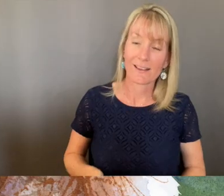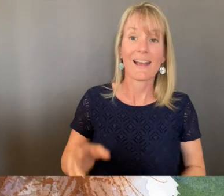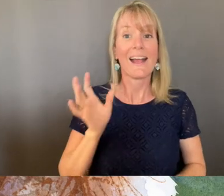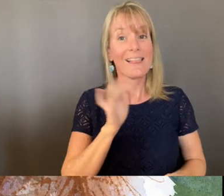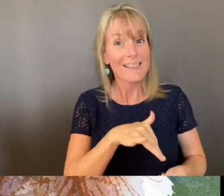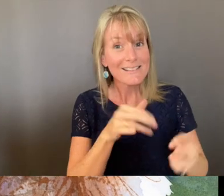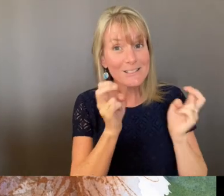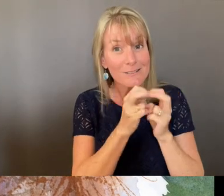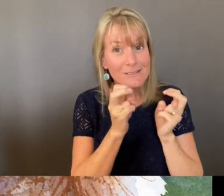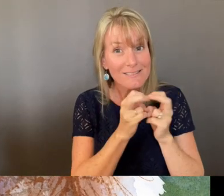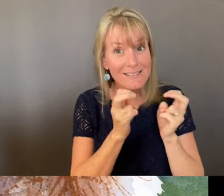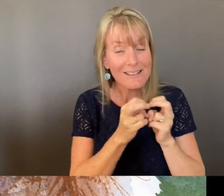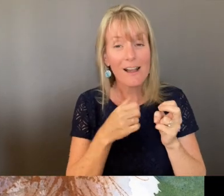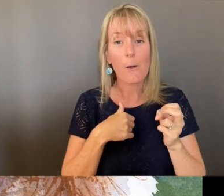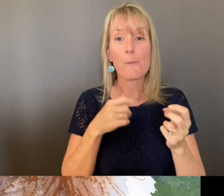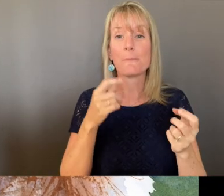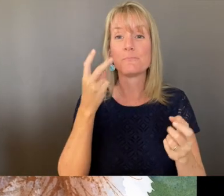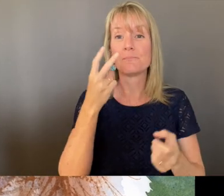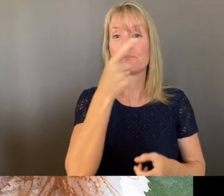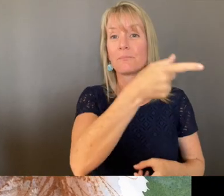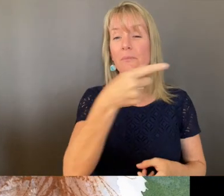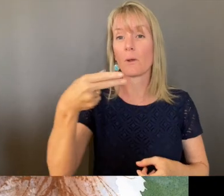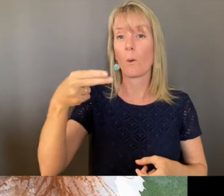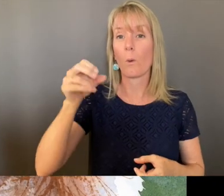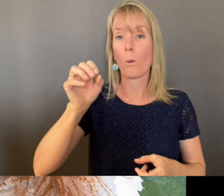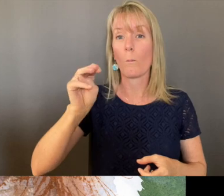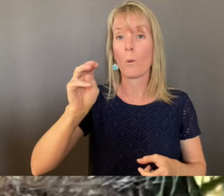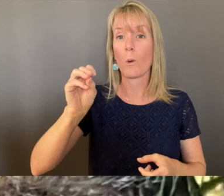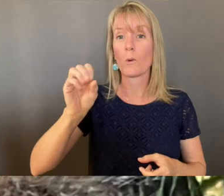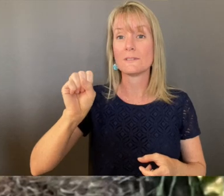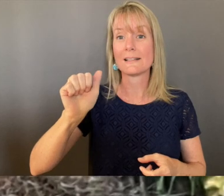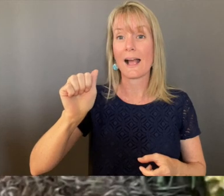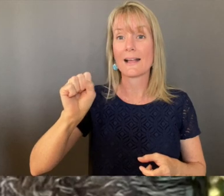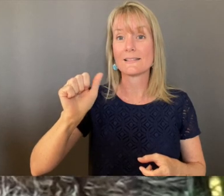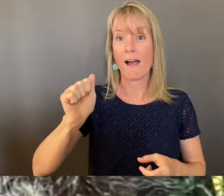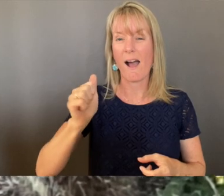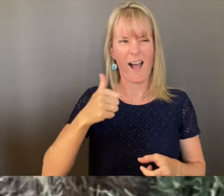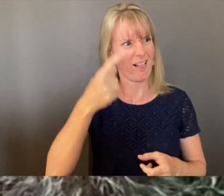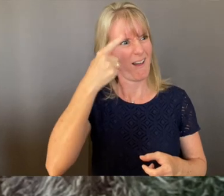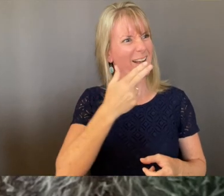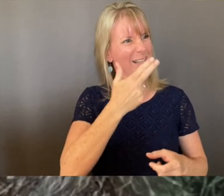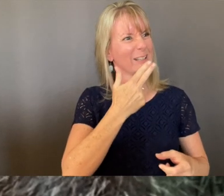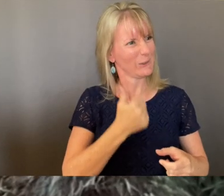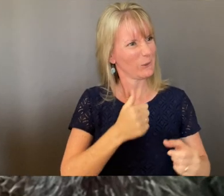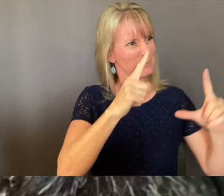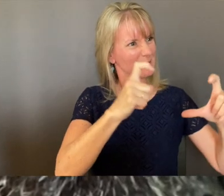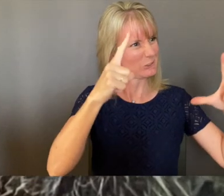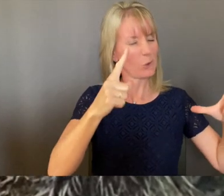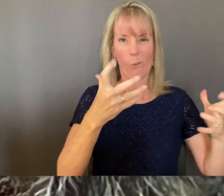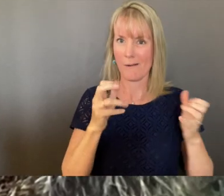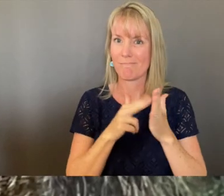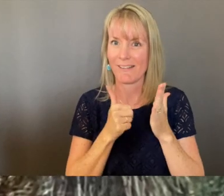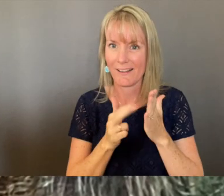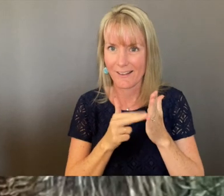This little chubby squirrel, we met him in Homosassa. I thought he was cute and I wanted to paint him.